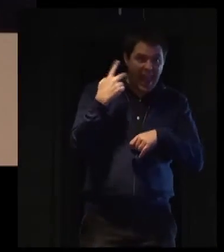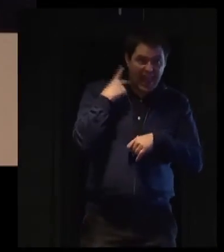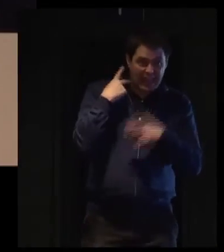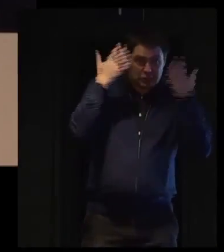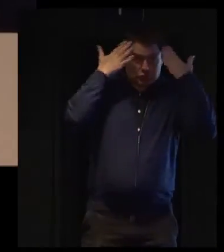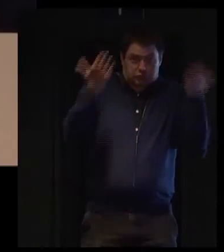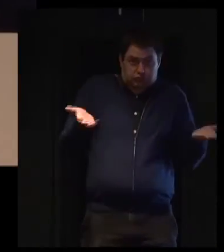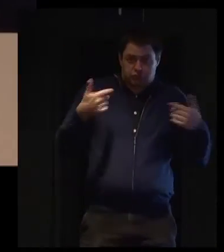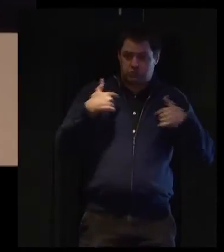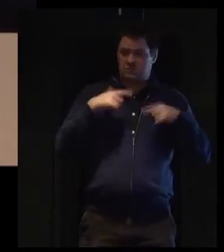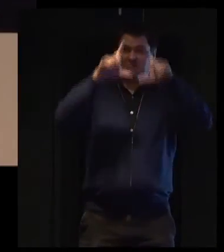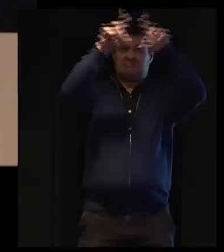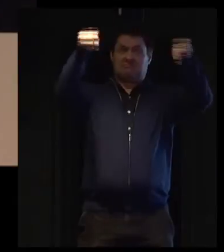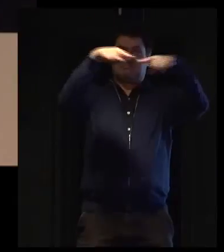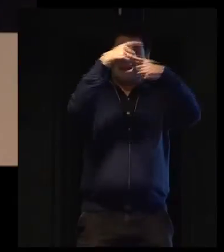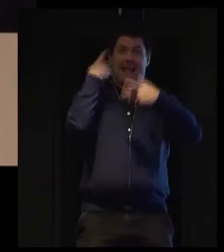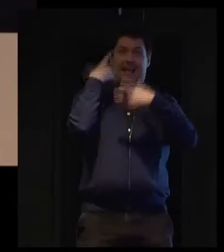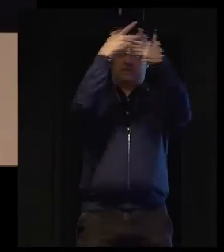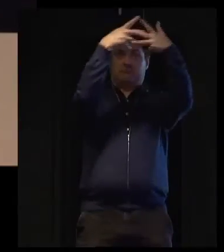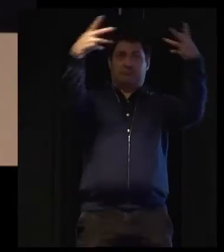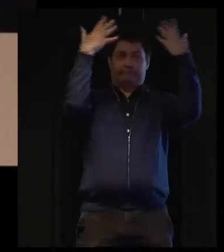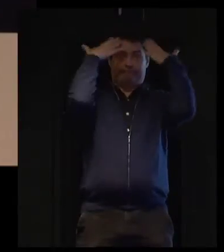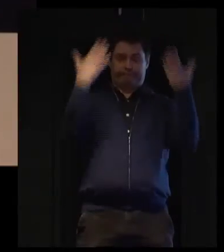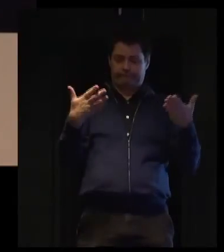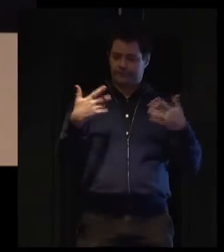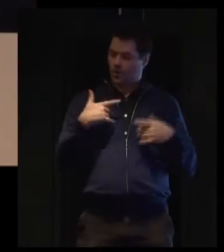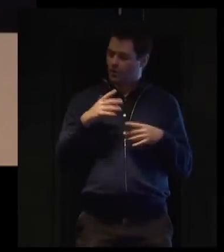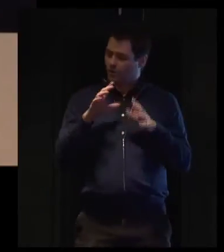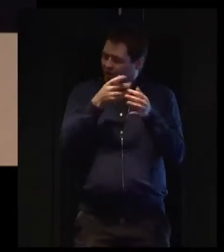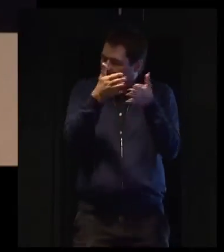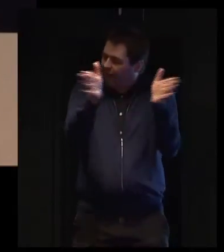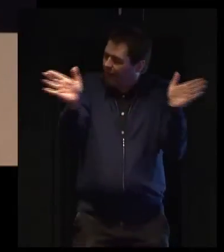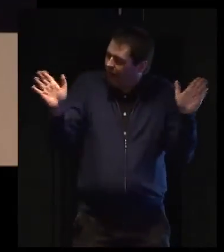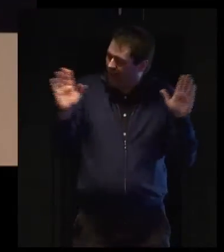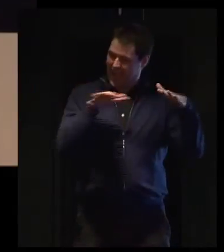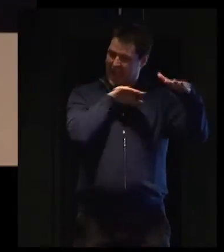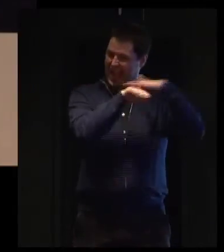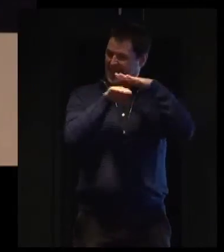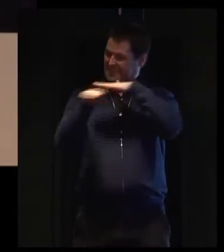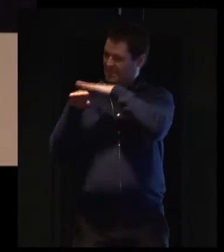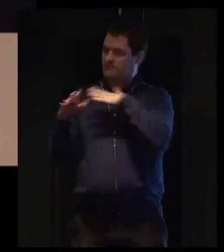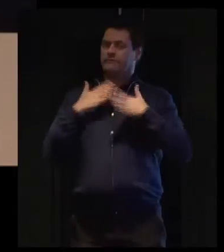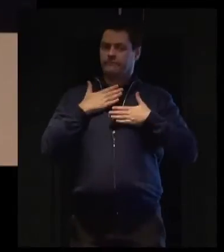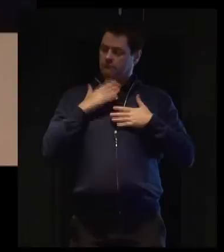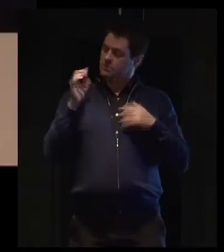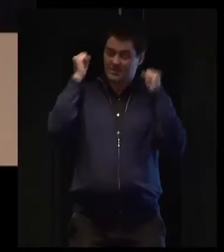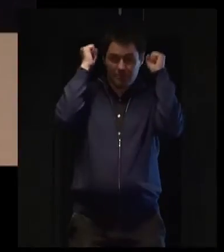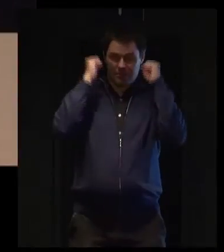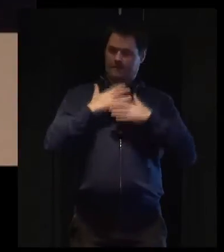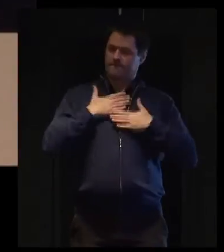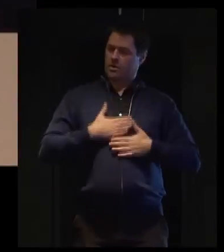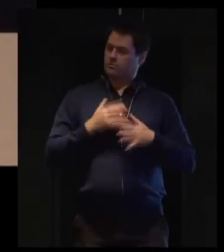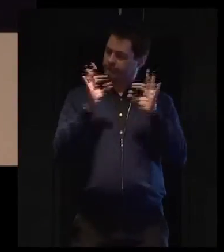So all supporters have a right to information that is publicly available. Accurate information is important